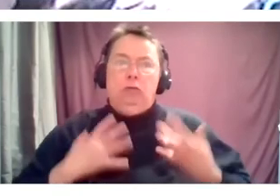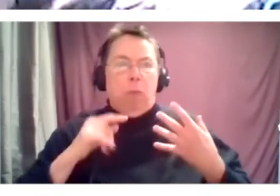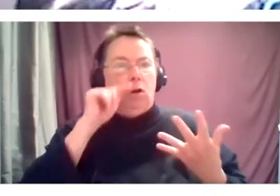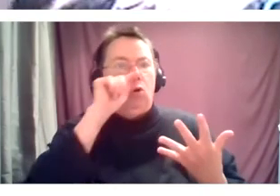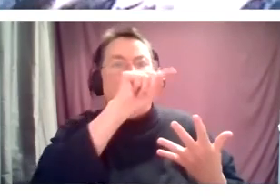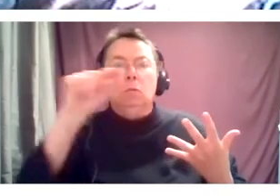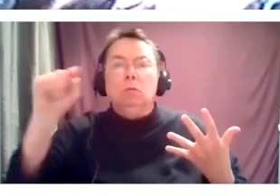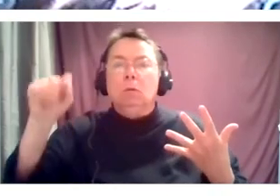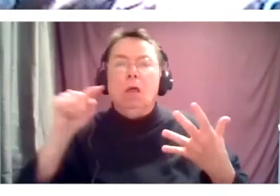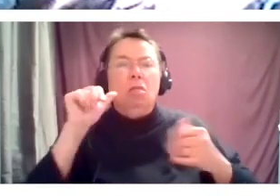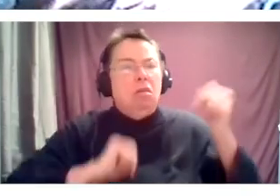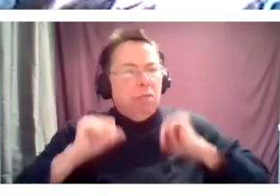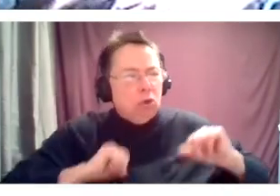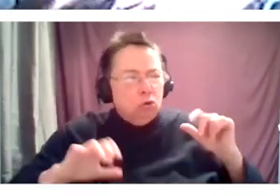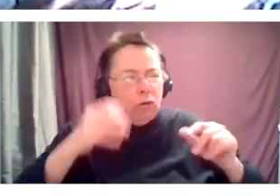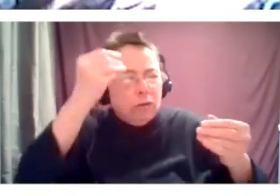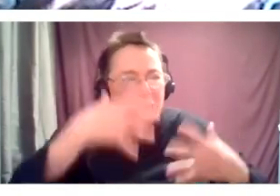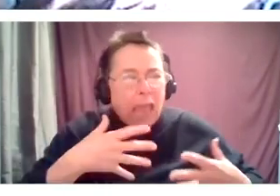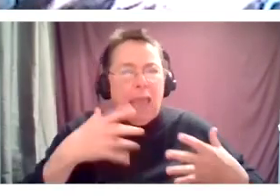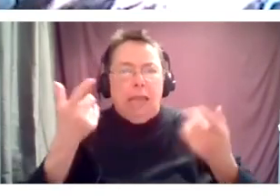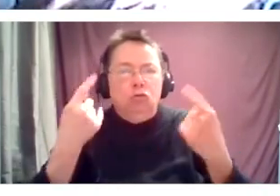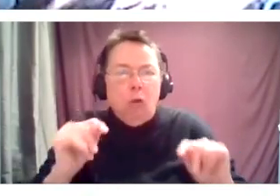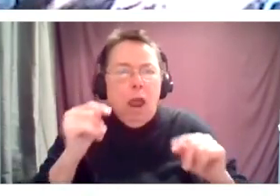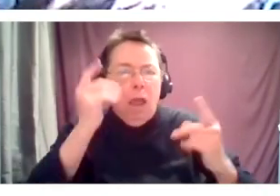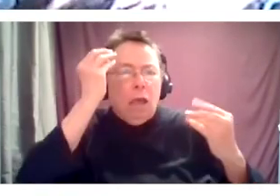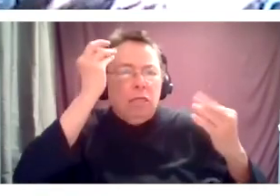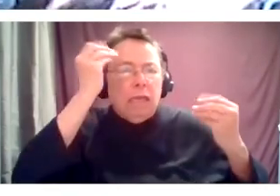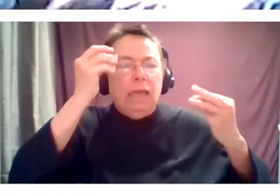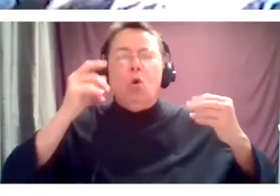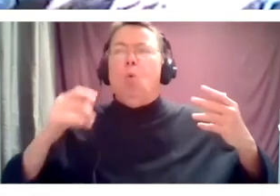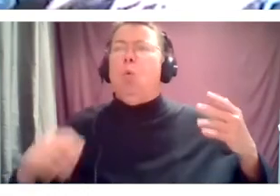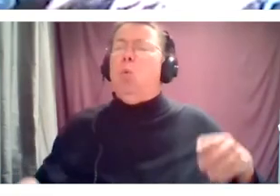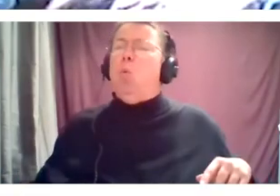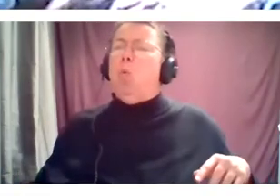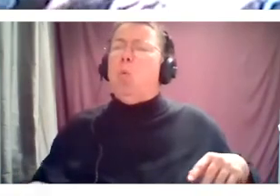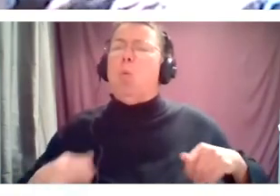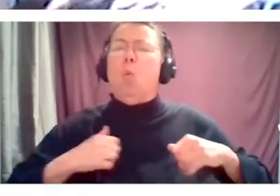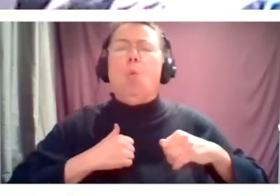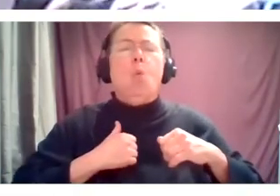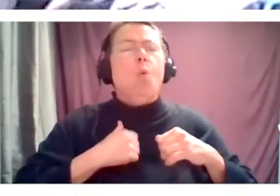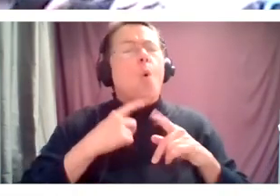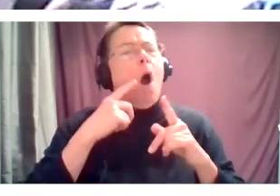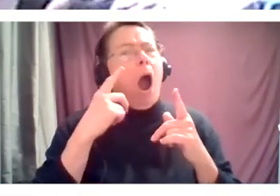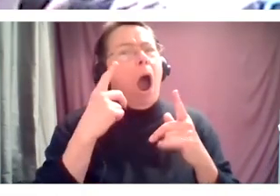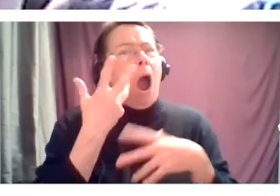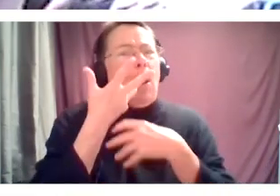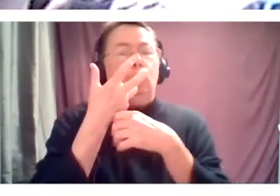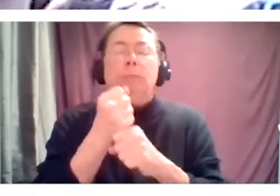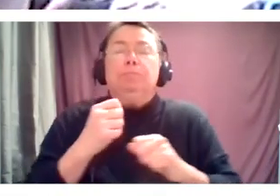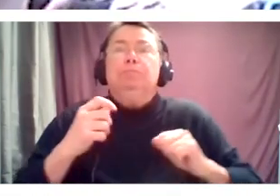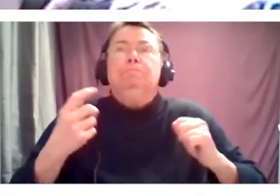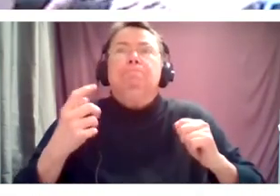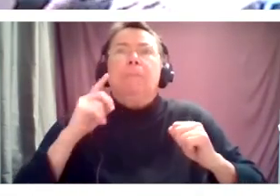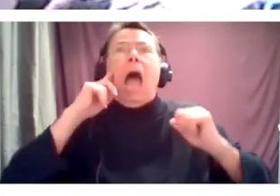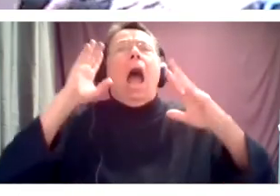out there and trying and thinking. And, um, so I think trusting in that, that I hope we will continue to collaborate